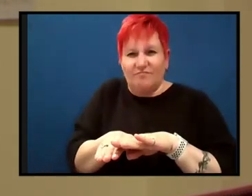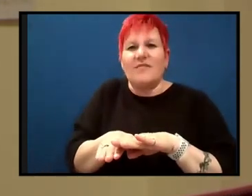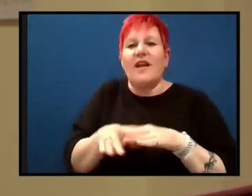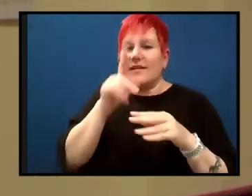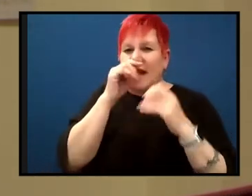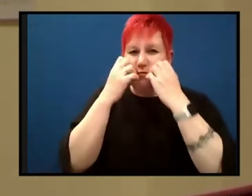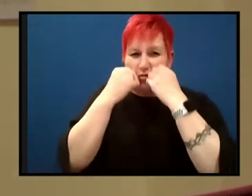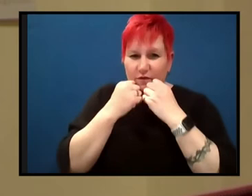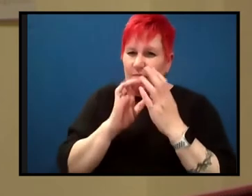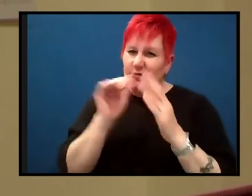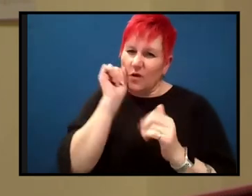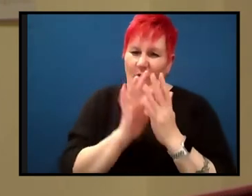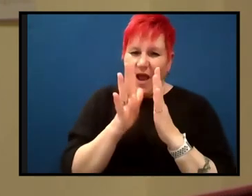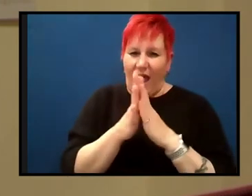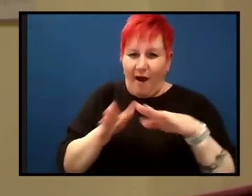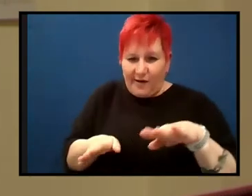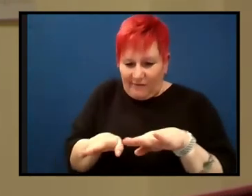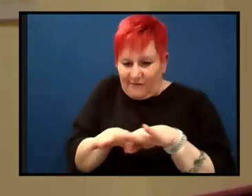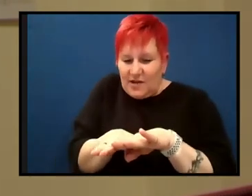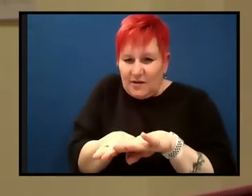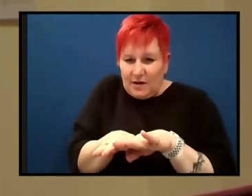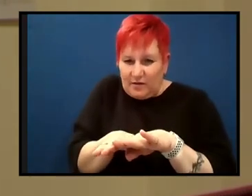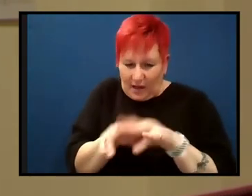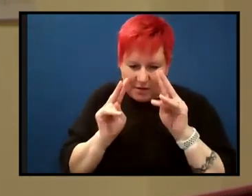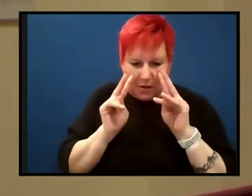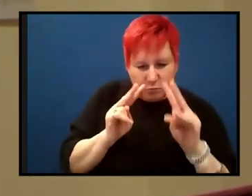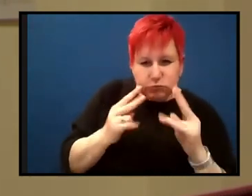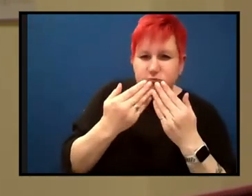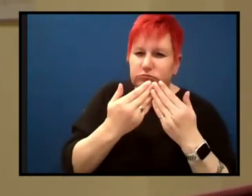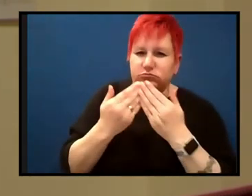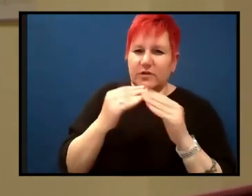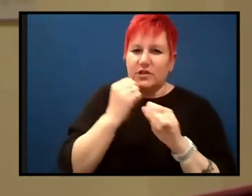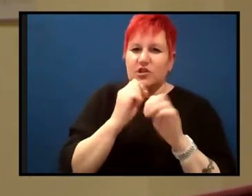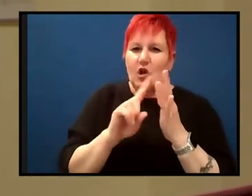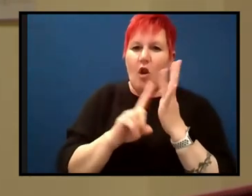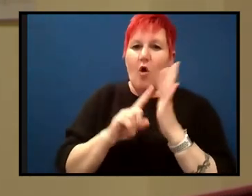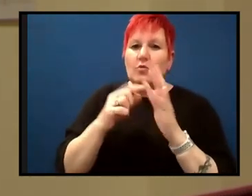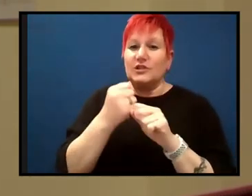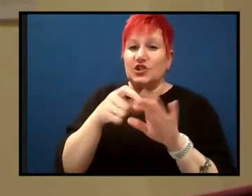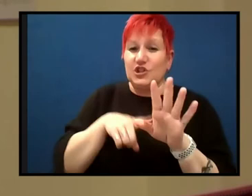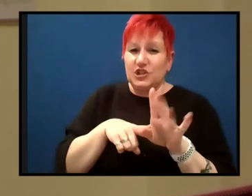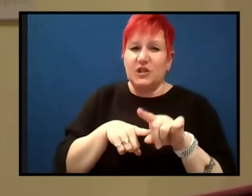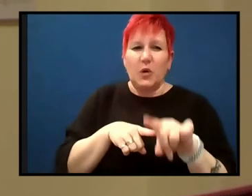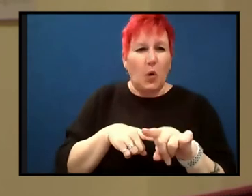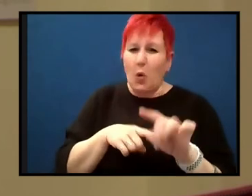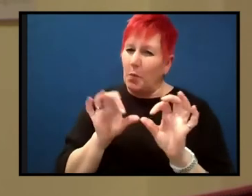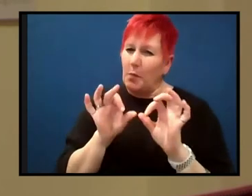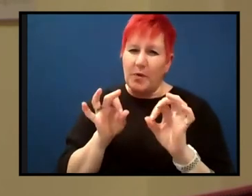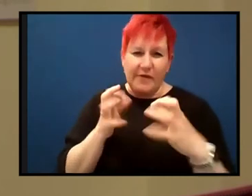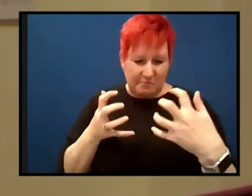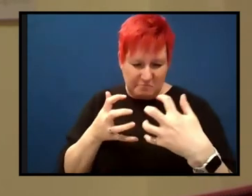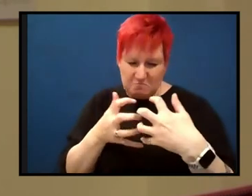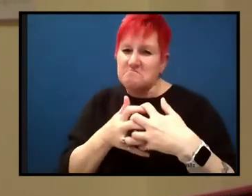they fitted together, we can look at the geology and we see that in fact makes a, uh, a completely coherent, um,